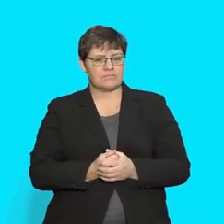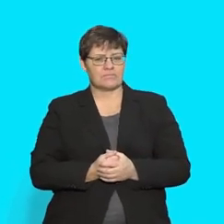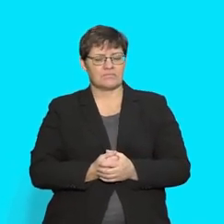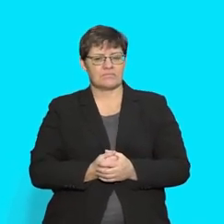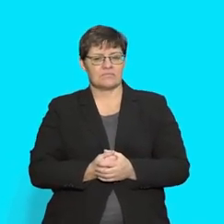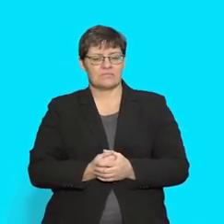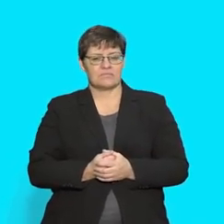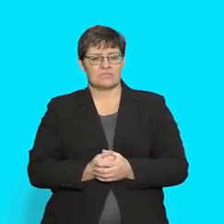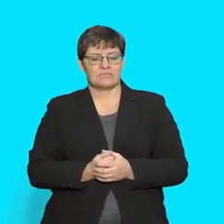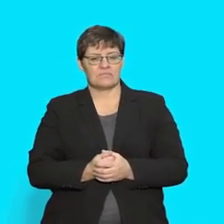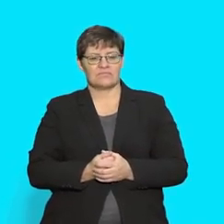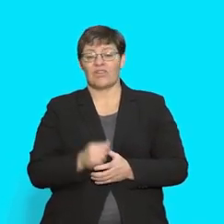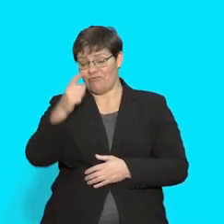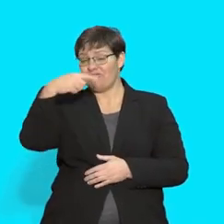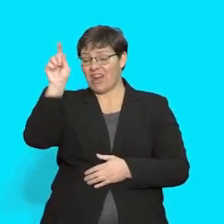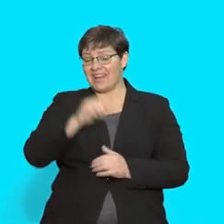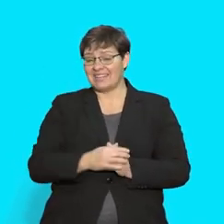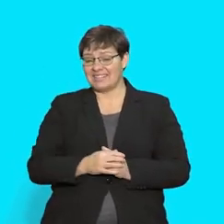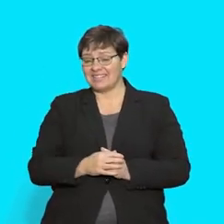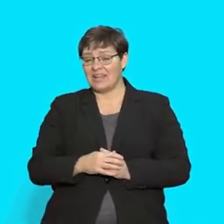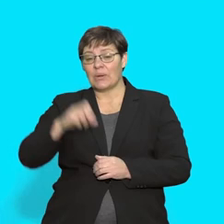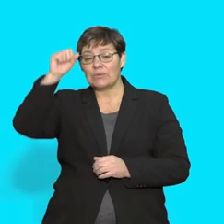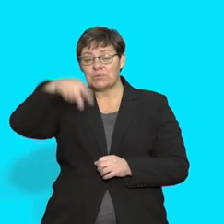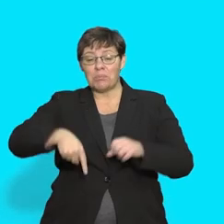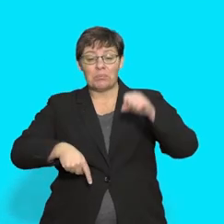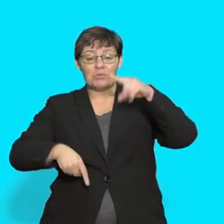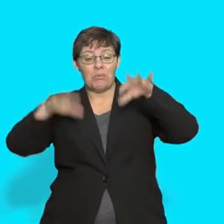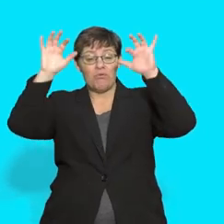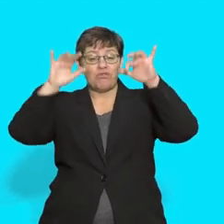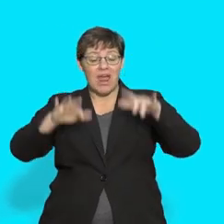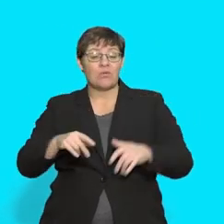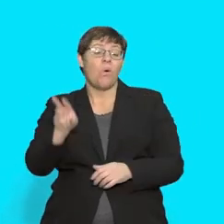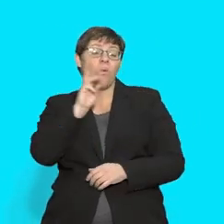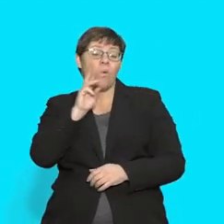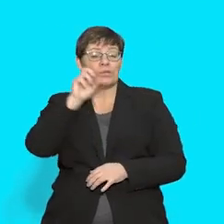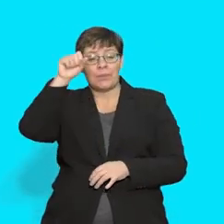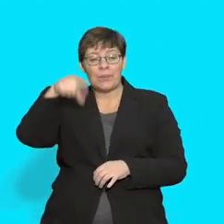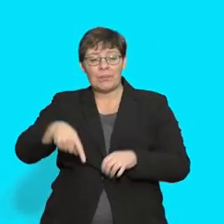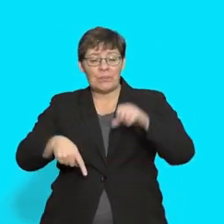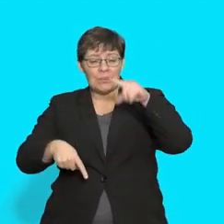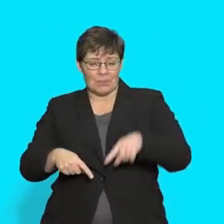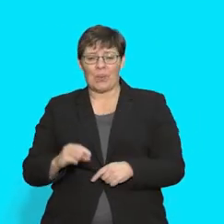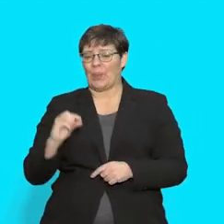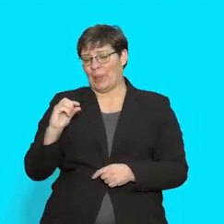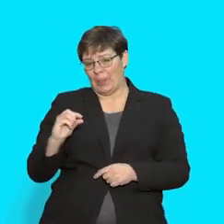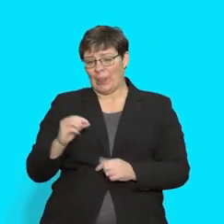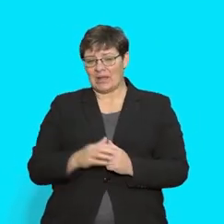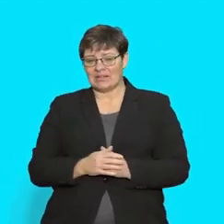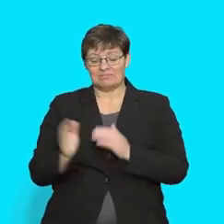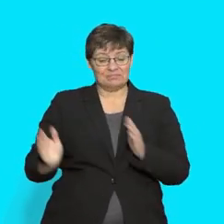Right Right. Drops of rain or water are very small. Listen to this sound.